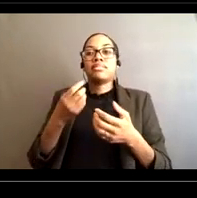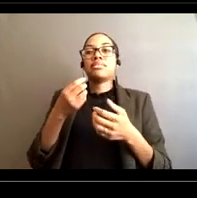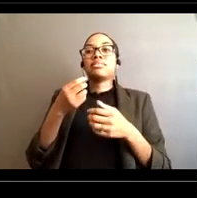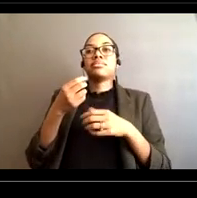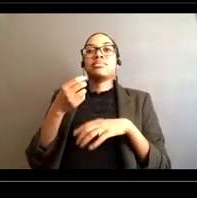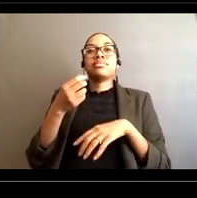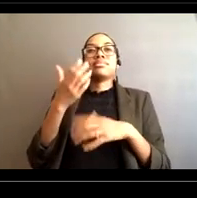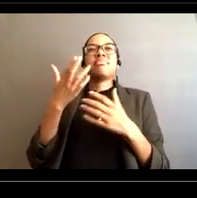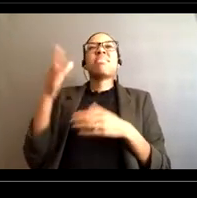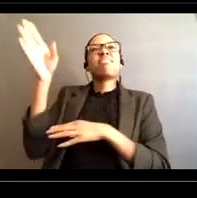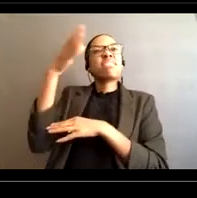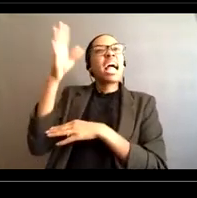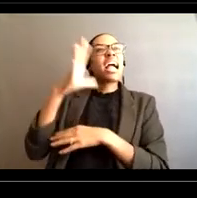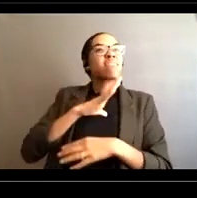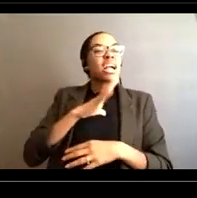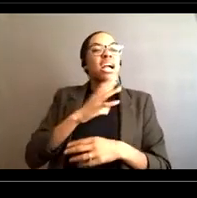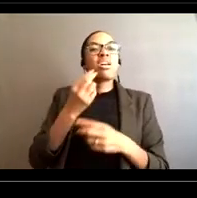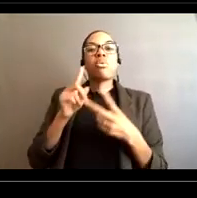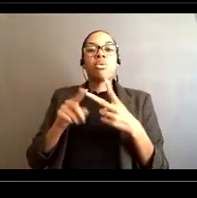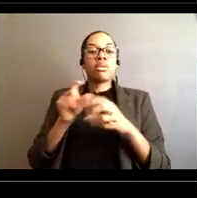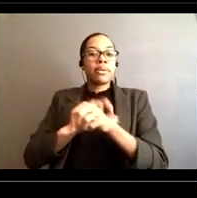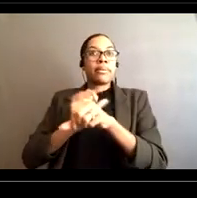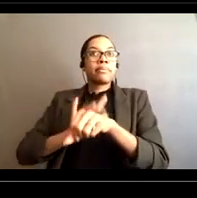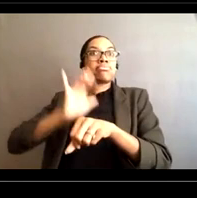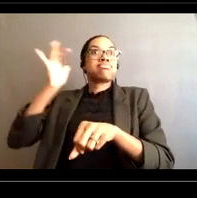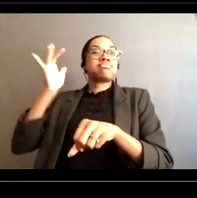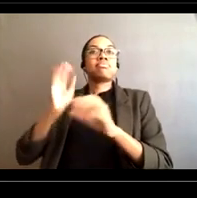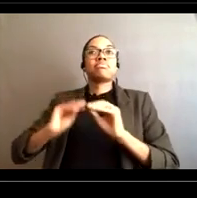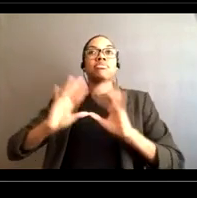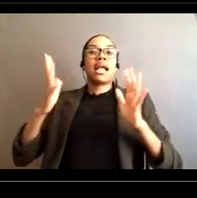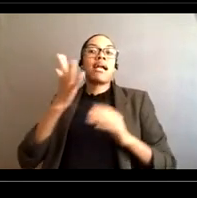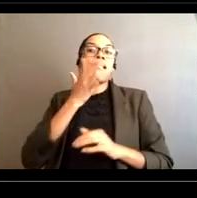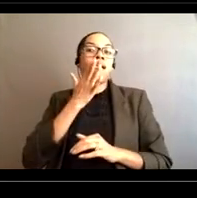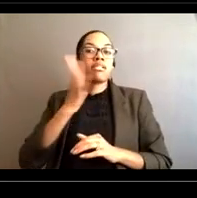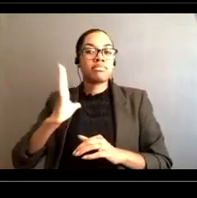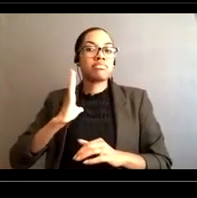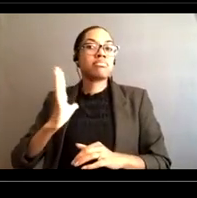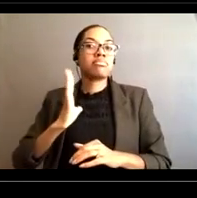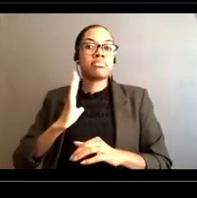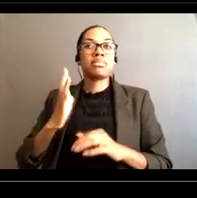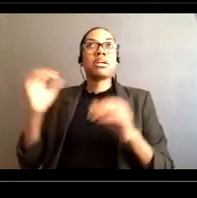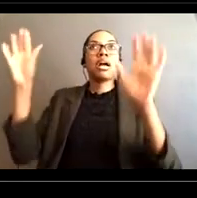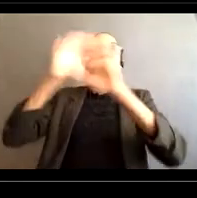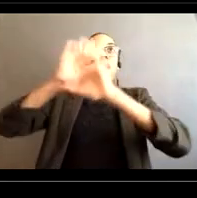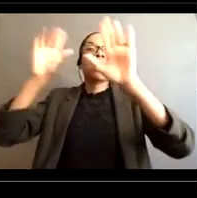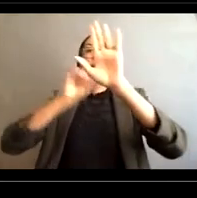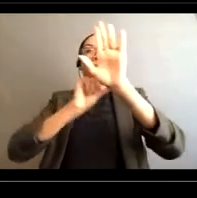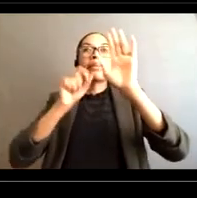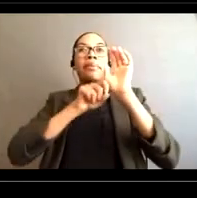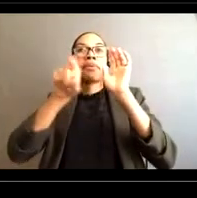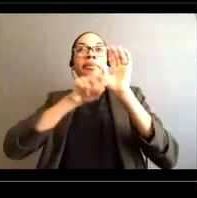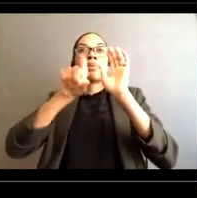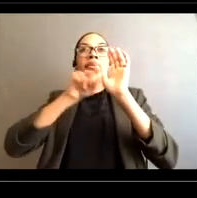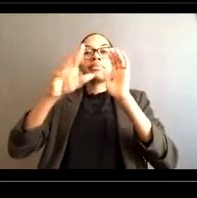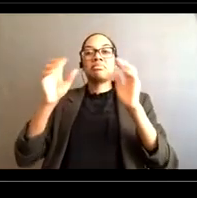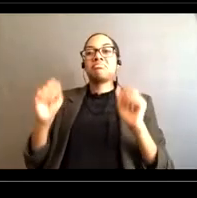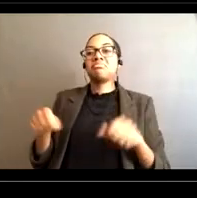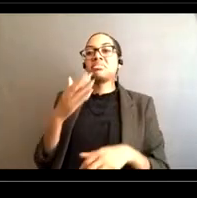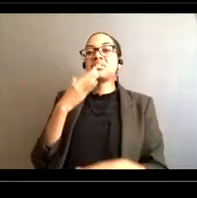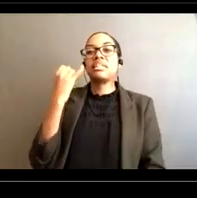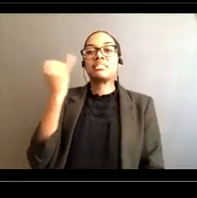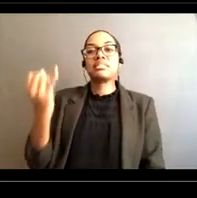wristband or something to get someone's attention That's a very great point to make